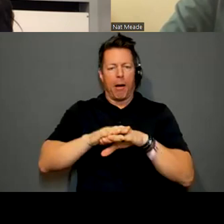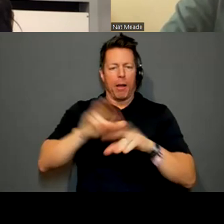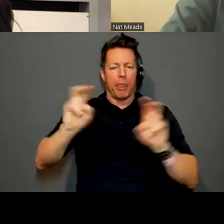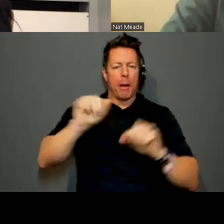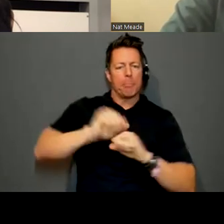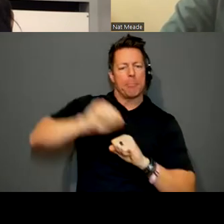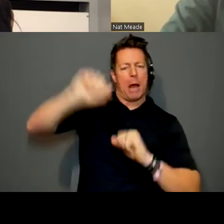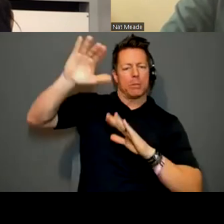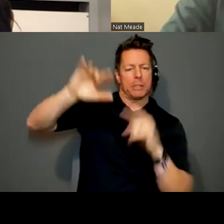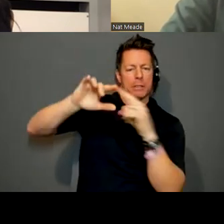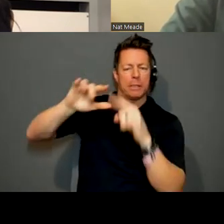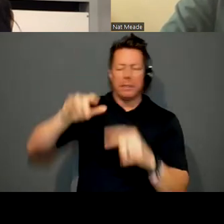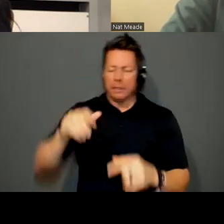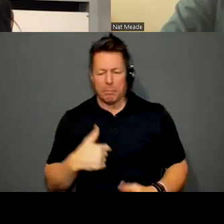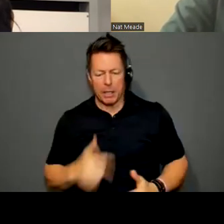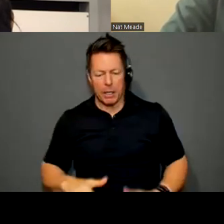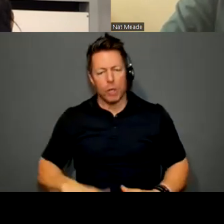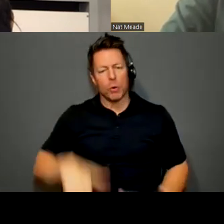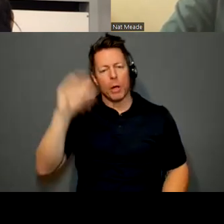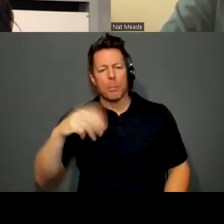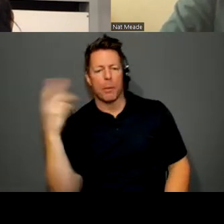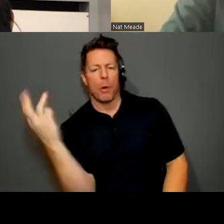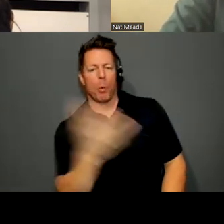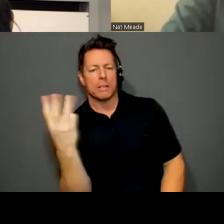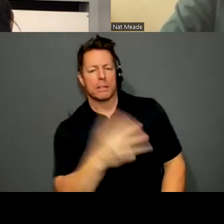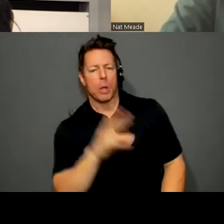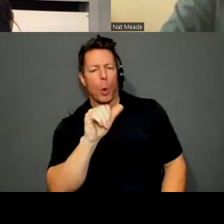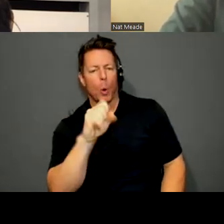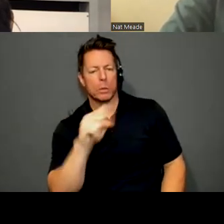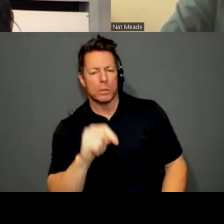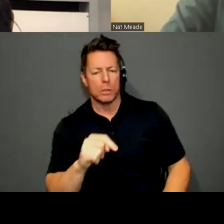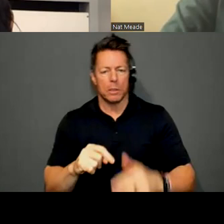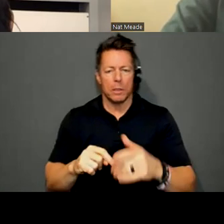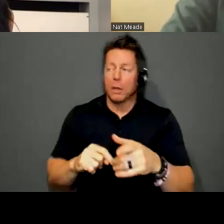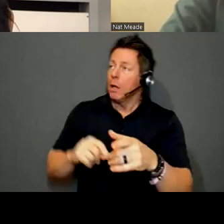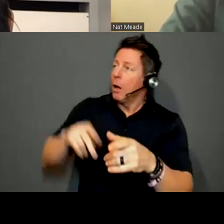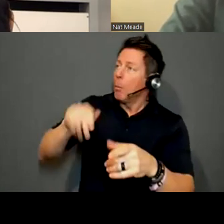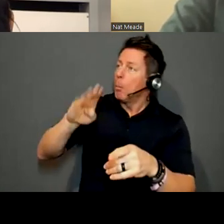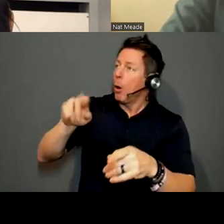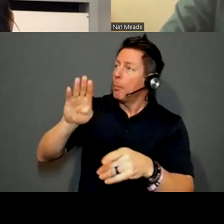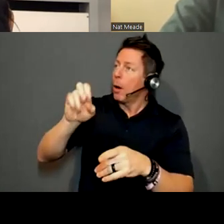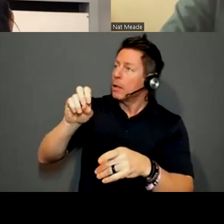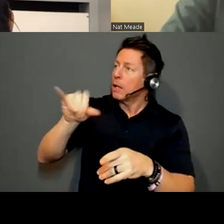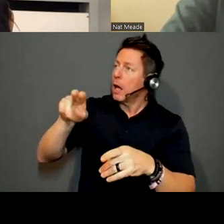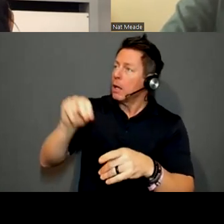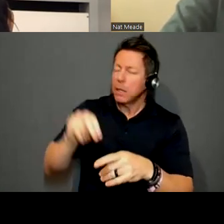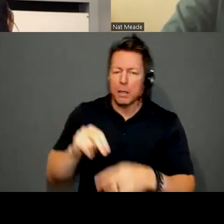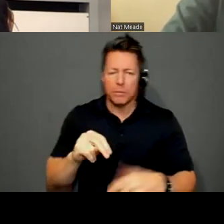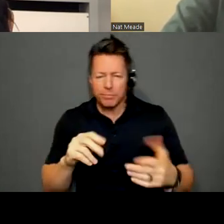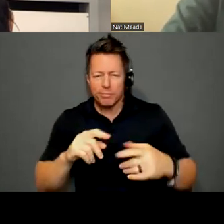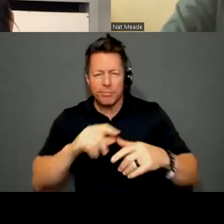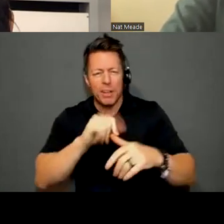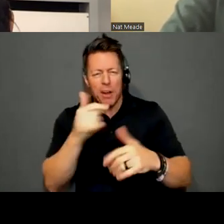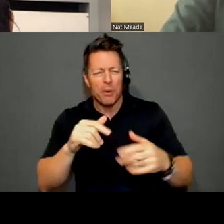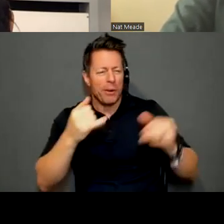just growing up on the West Coast with people like... Paul Bunyan, sorry. Yeah, but also like Ken Kesey, you know.